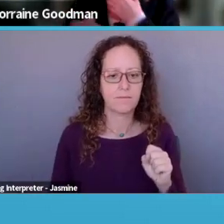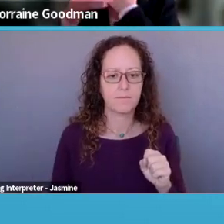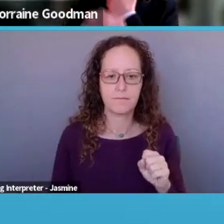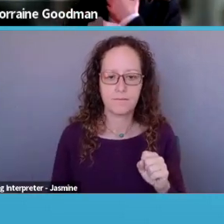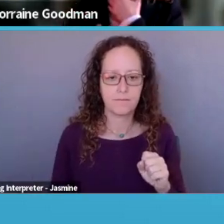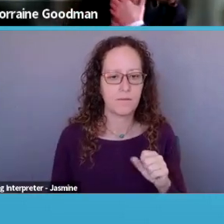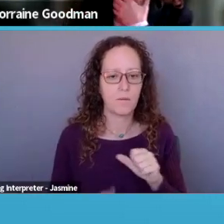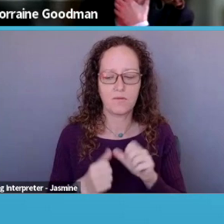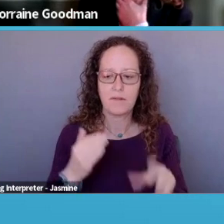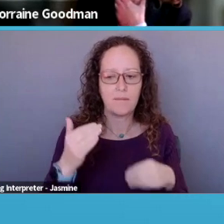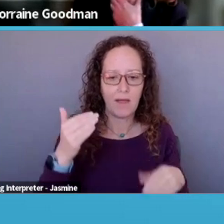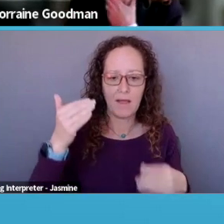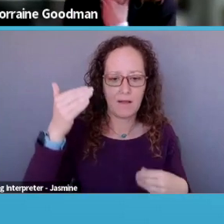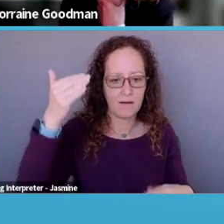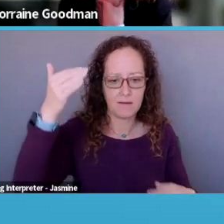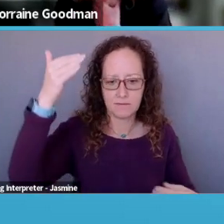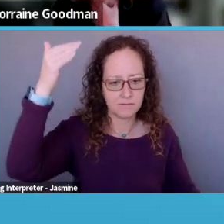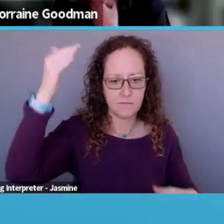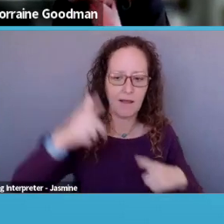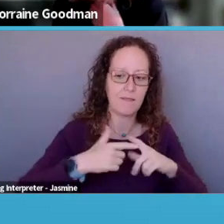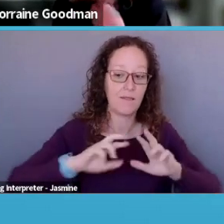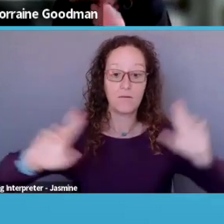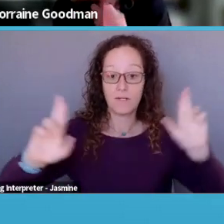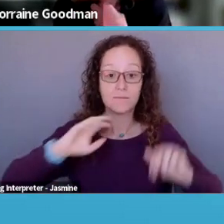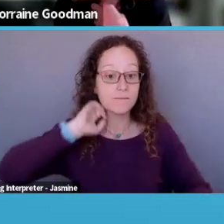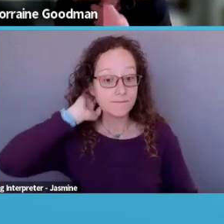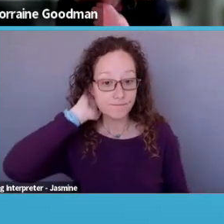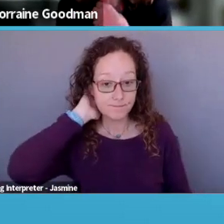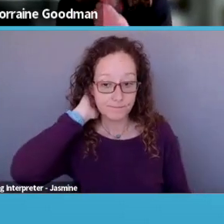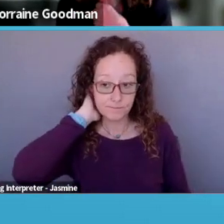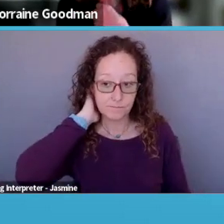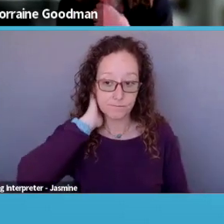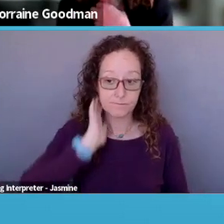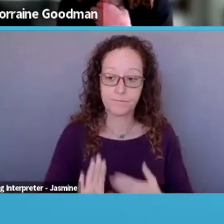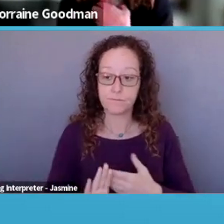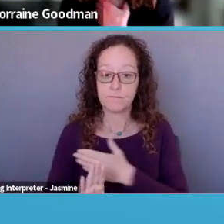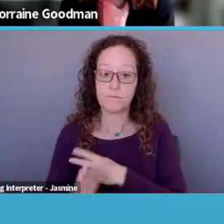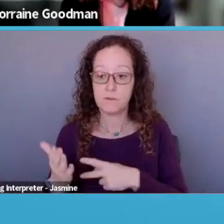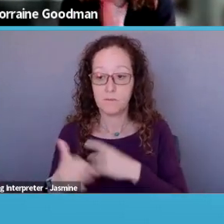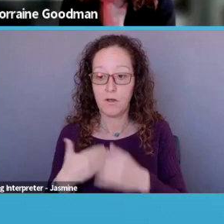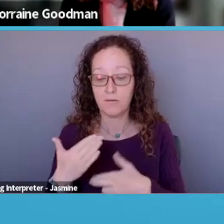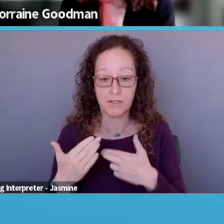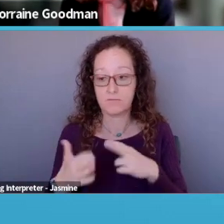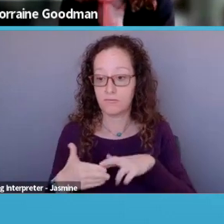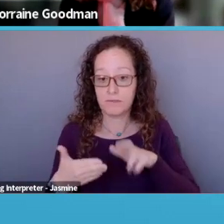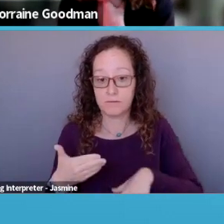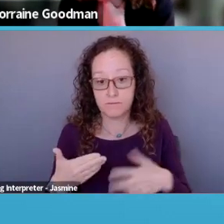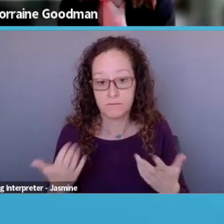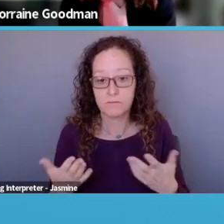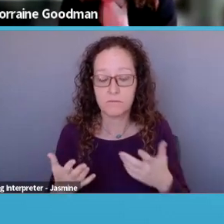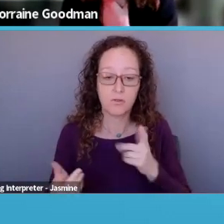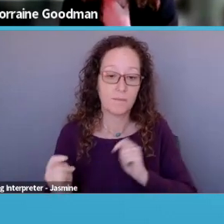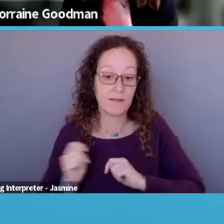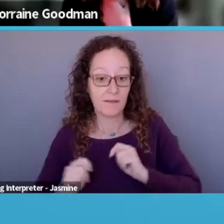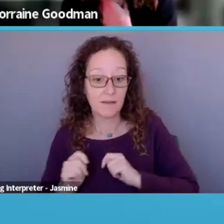kept adding them. So we have them ready to go prior project outcomes. These can be in the theater. They can